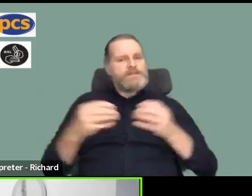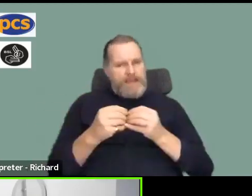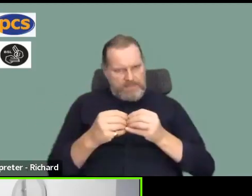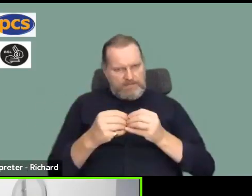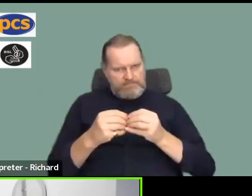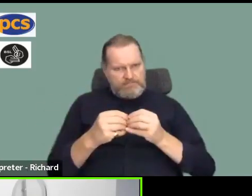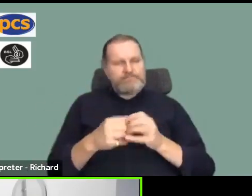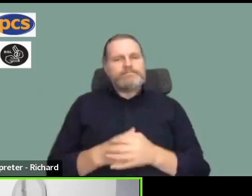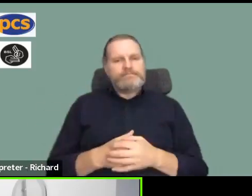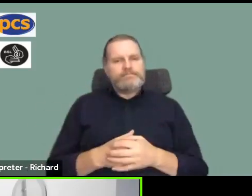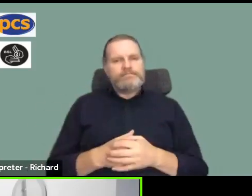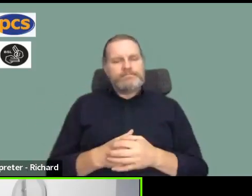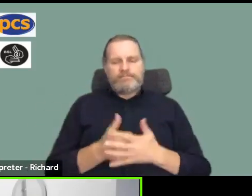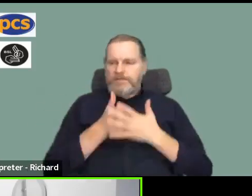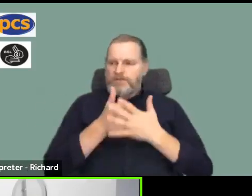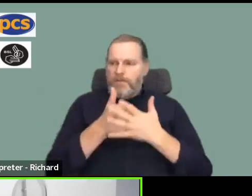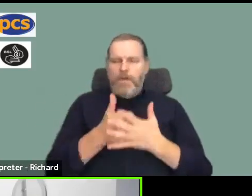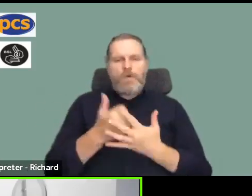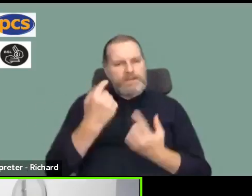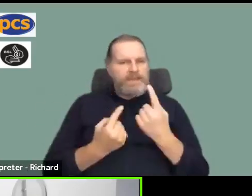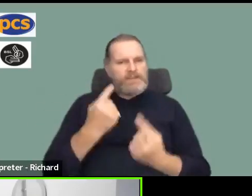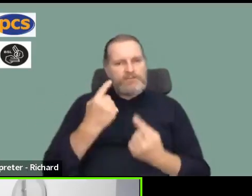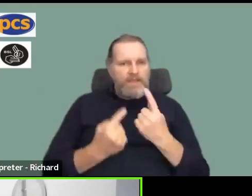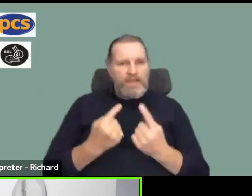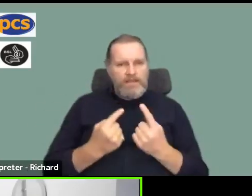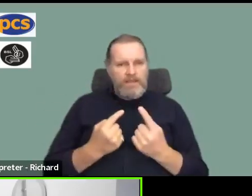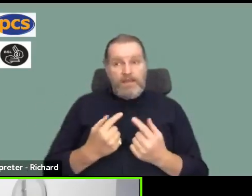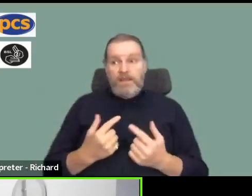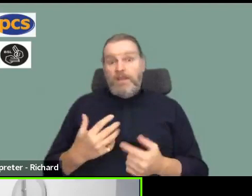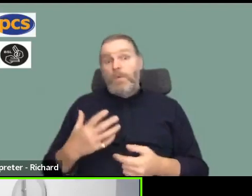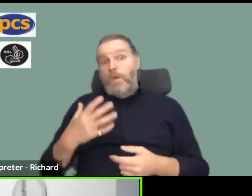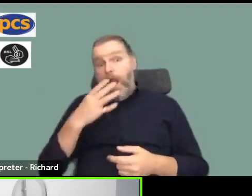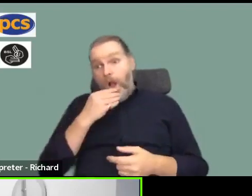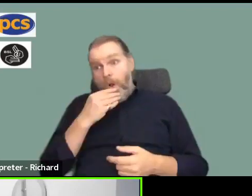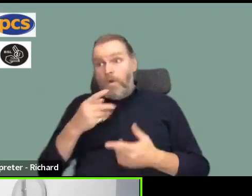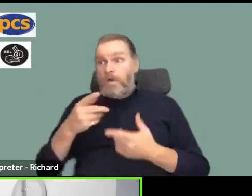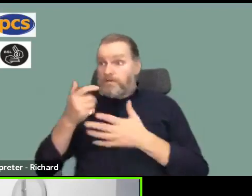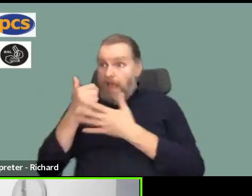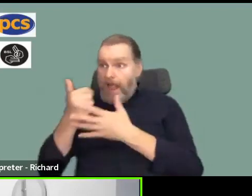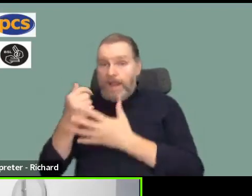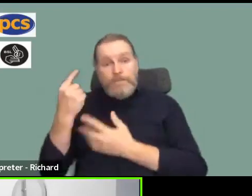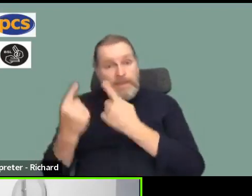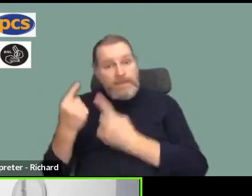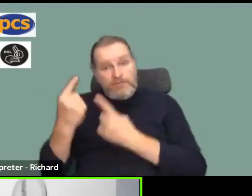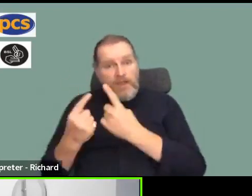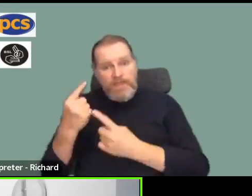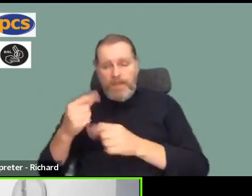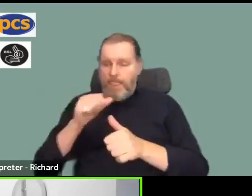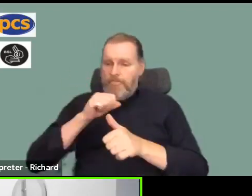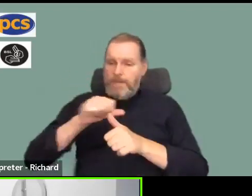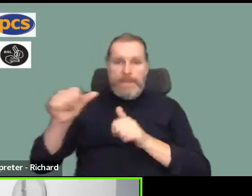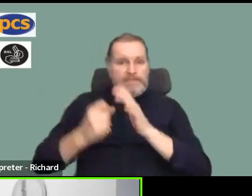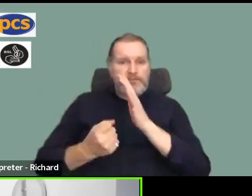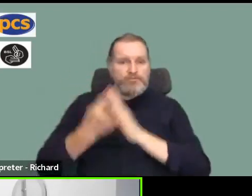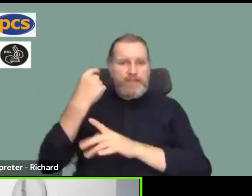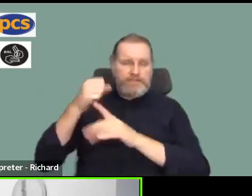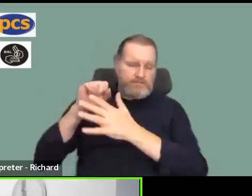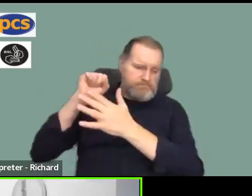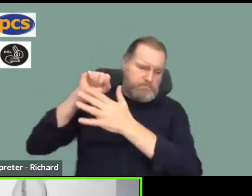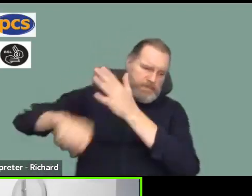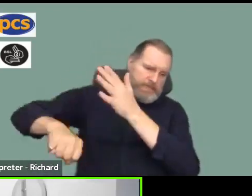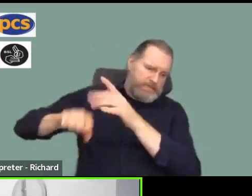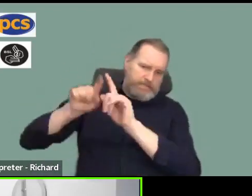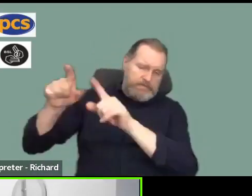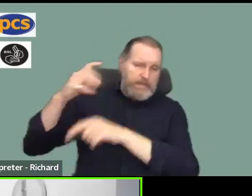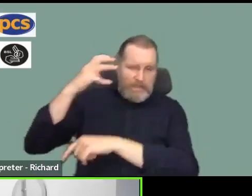and we need to give ourselves we owe it to ourselves we owe it to our members to give ourselves the best chance of defeating some of these proposals